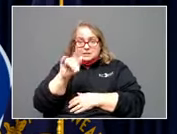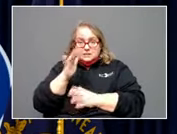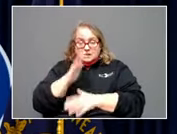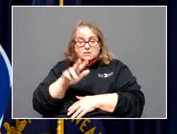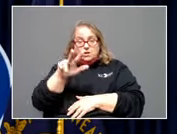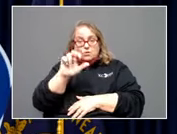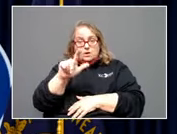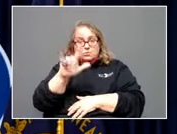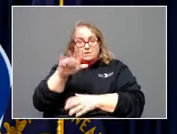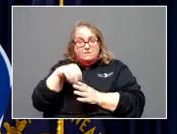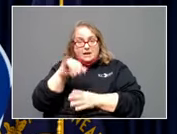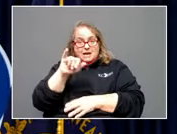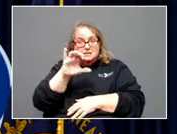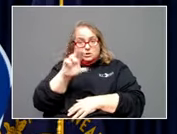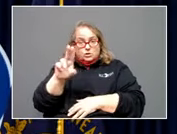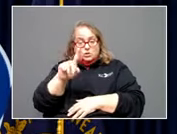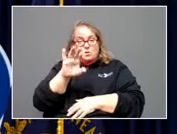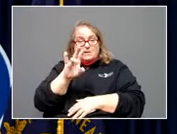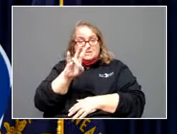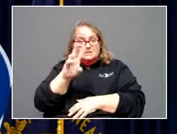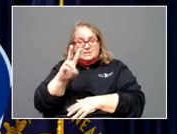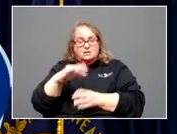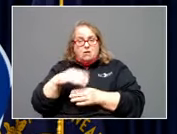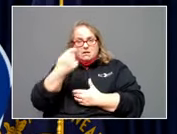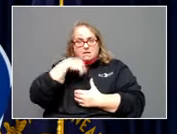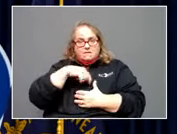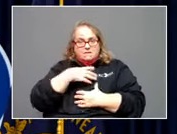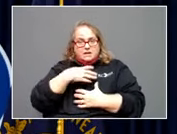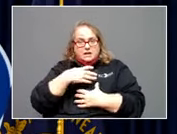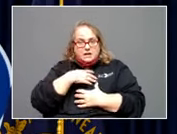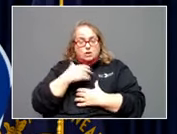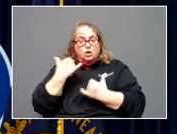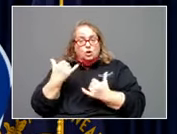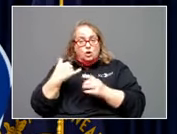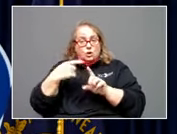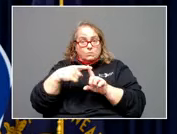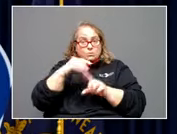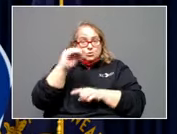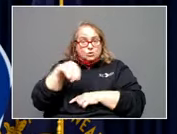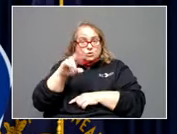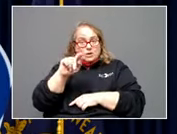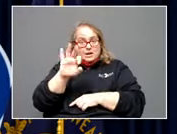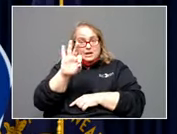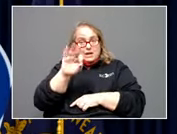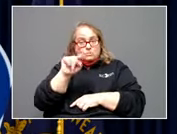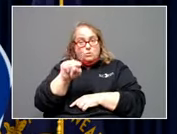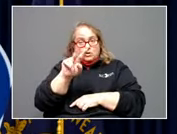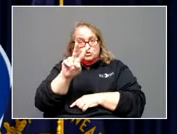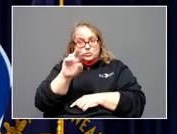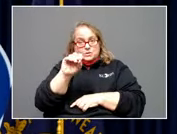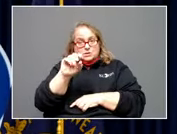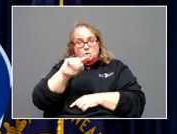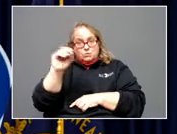ICU, 176 on a ventilator, current positivity 9.20%. Last three days,